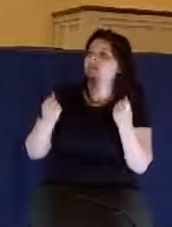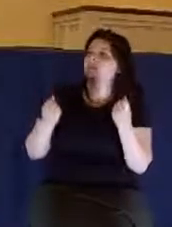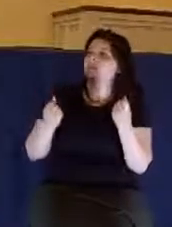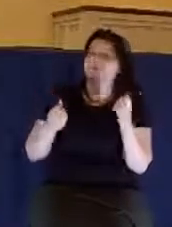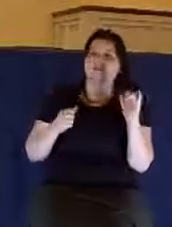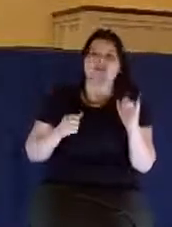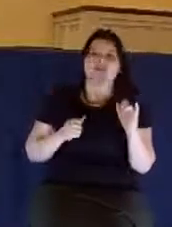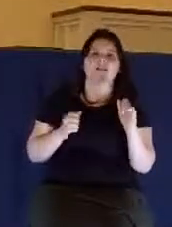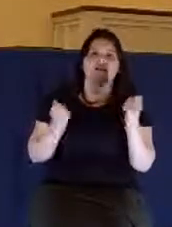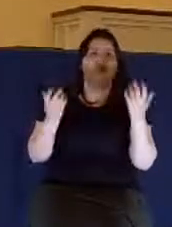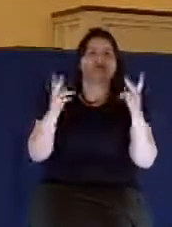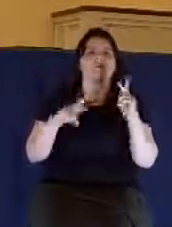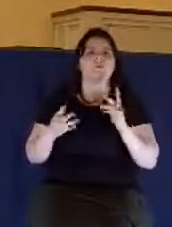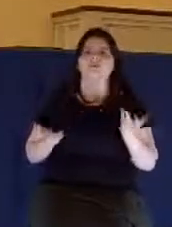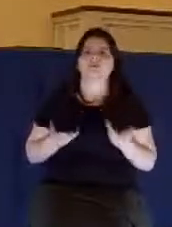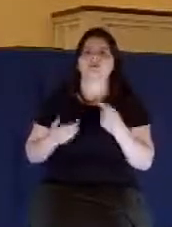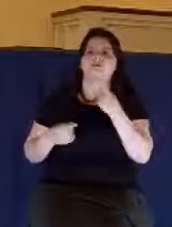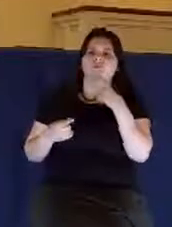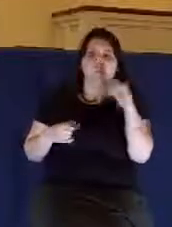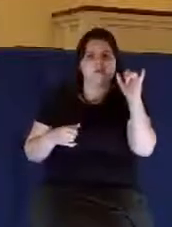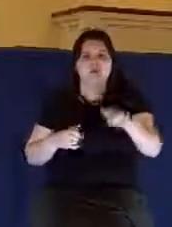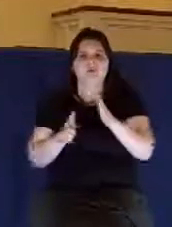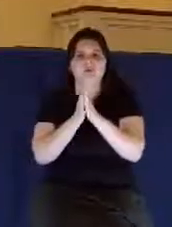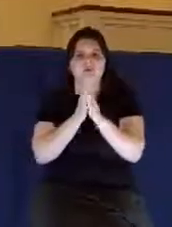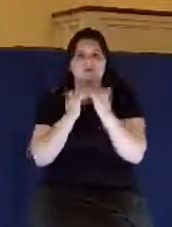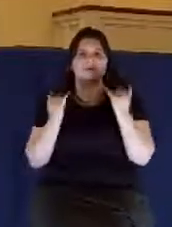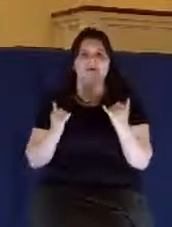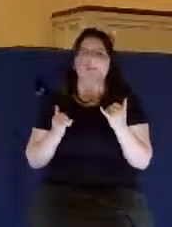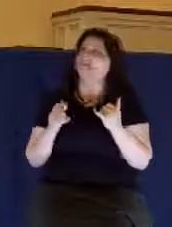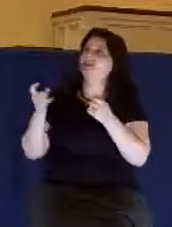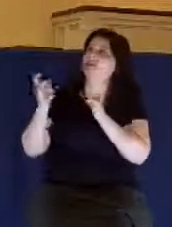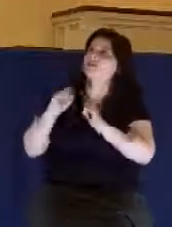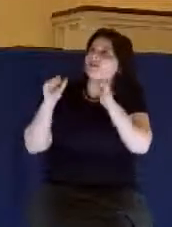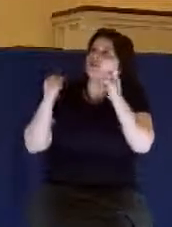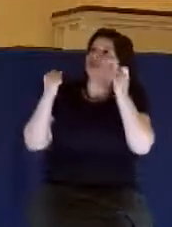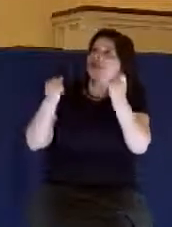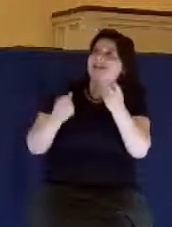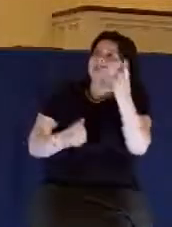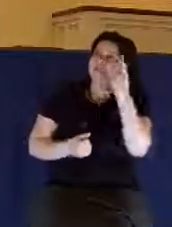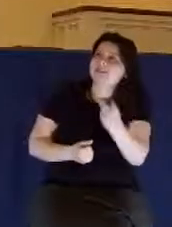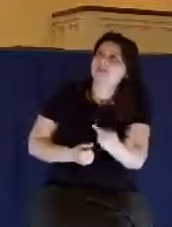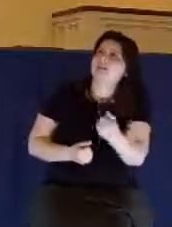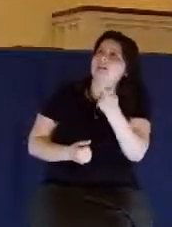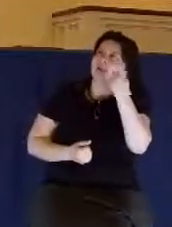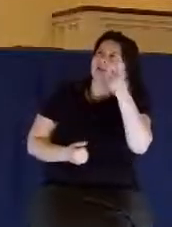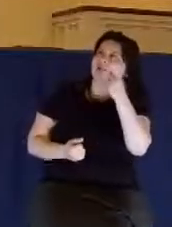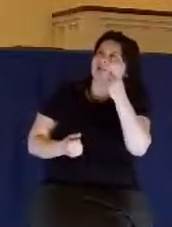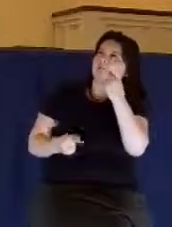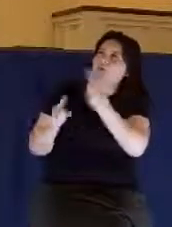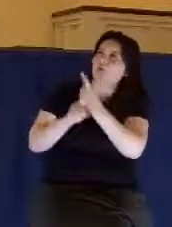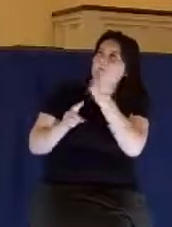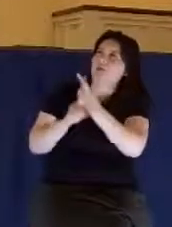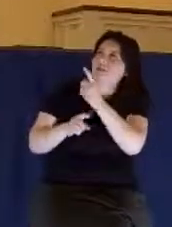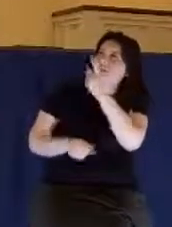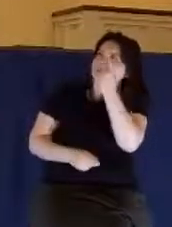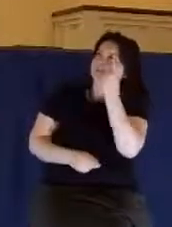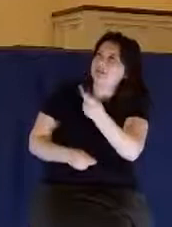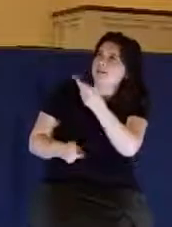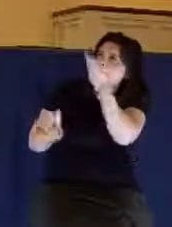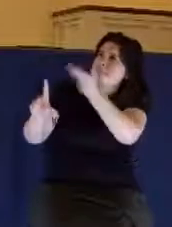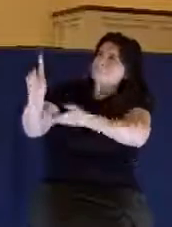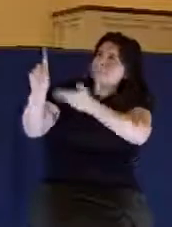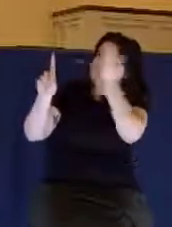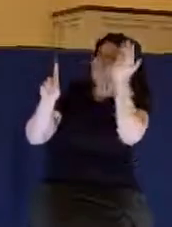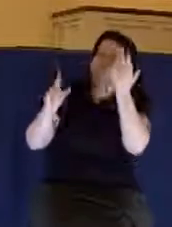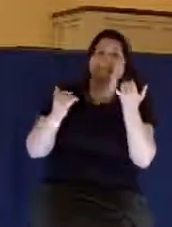prayer tonight, that God will give me the wisdom and the strength to see and think correctly about who he is. God, help me. Maybe you're in the midst of a